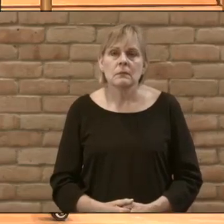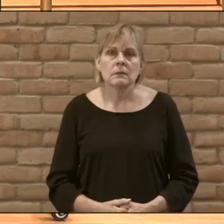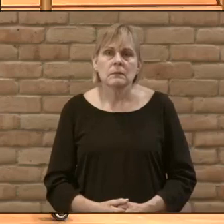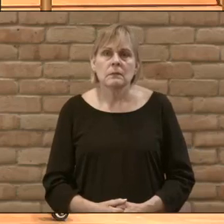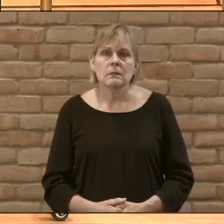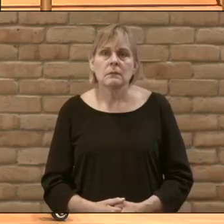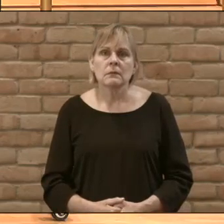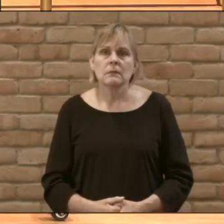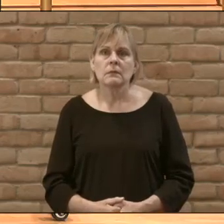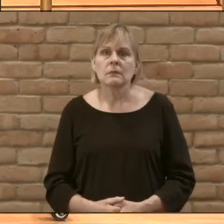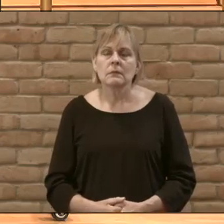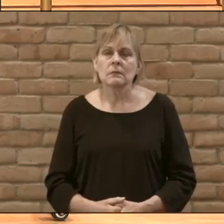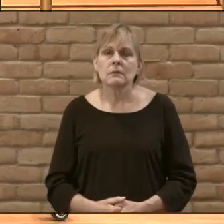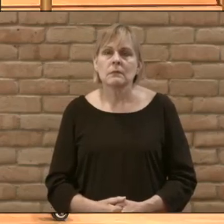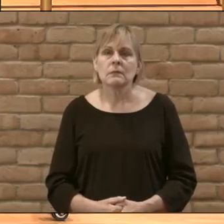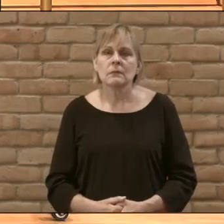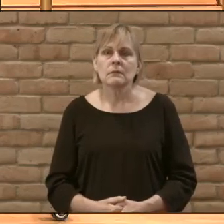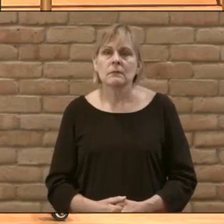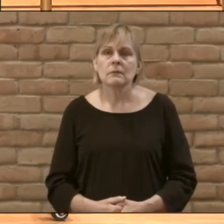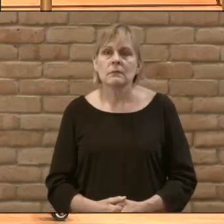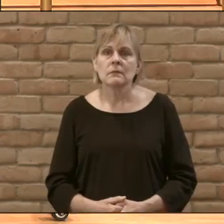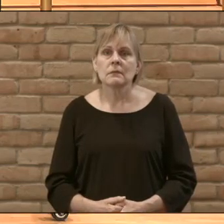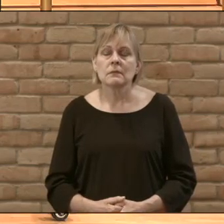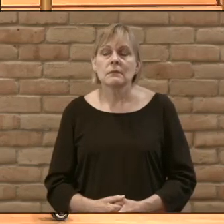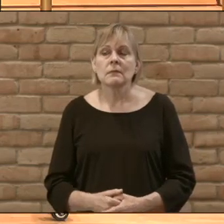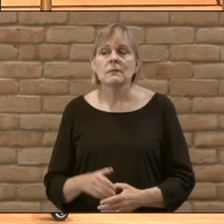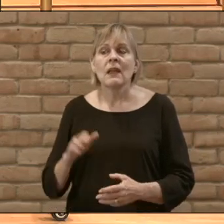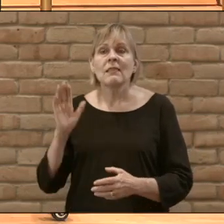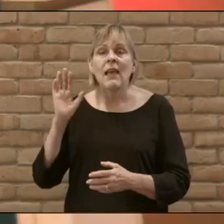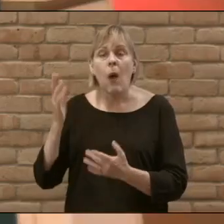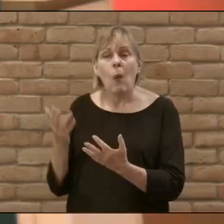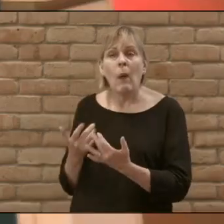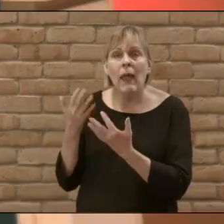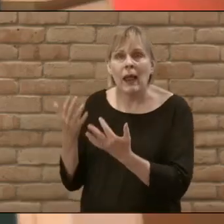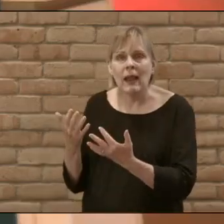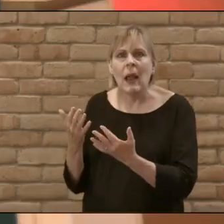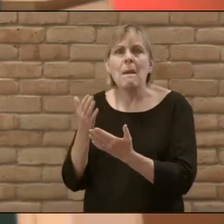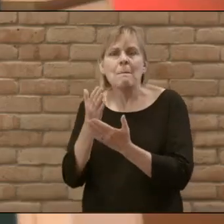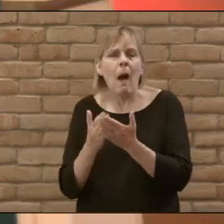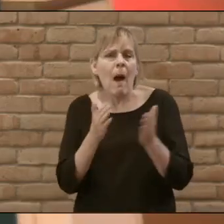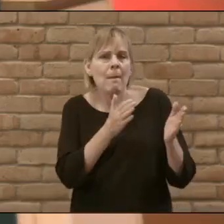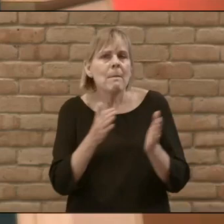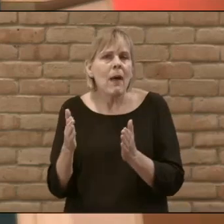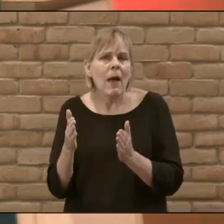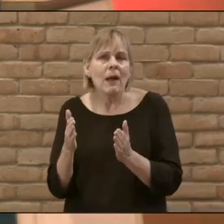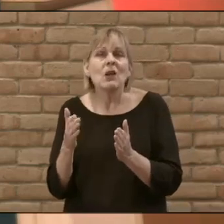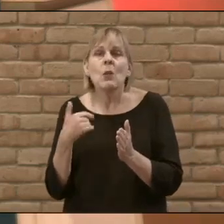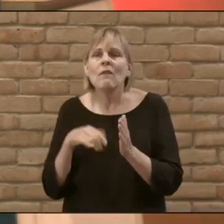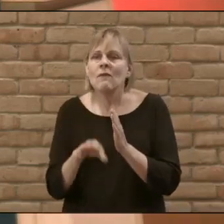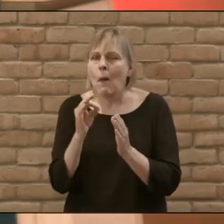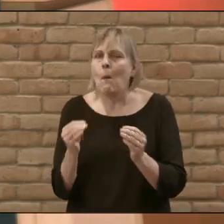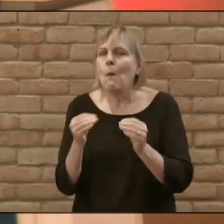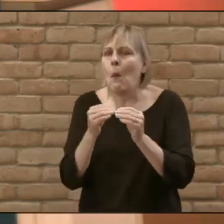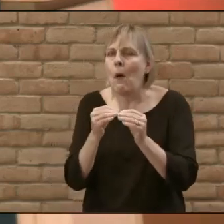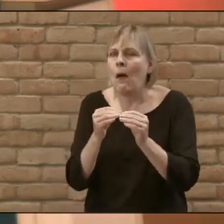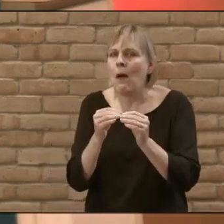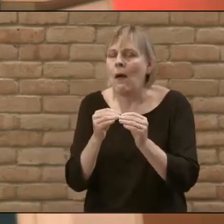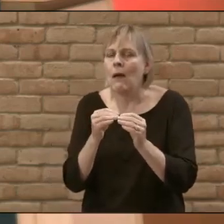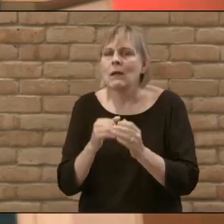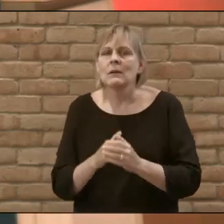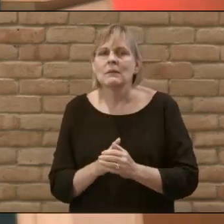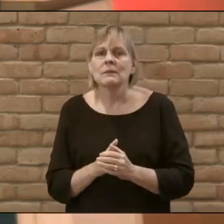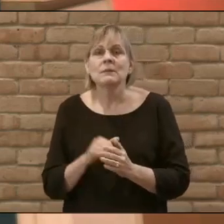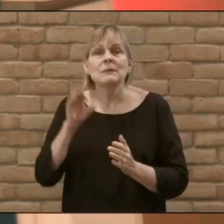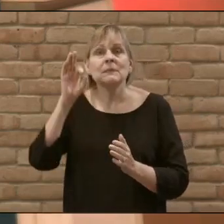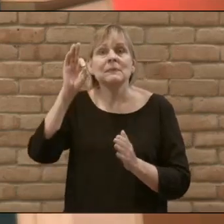the delay is in fact part of the plan as we'll find out pastor and author Tim Keller